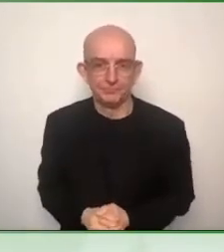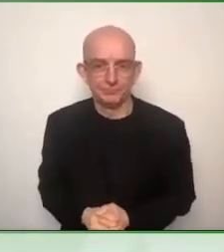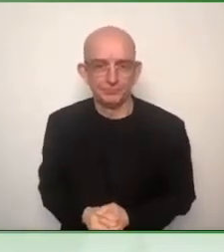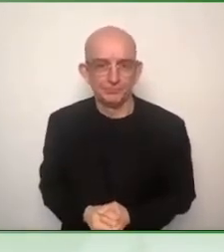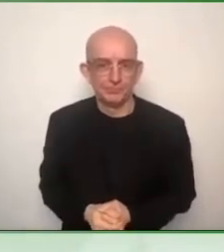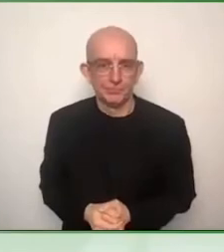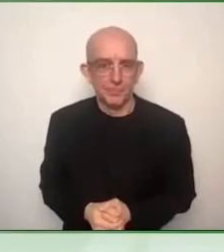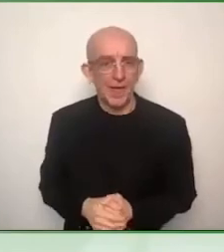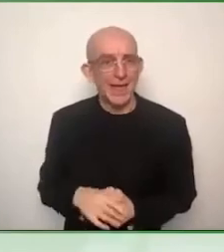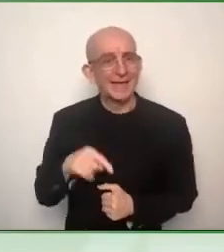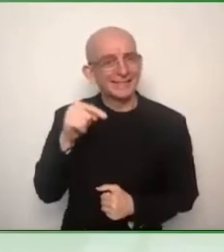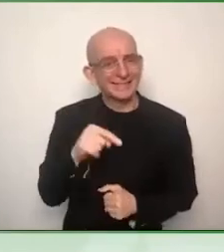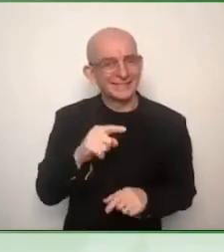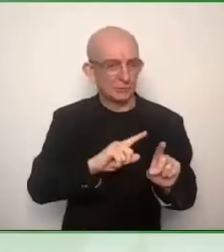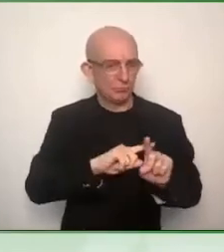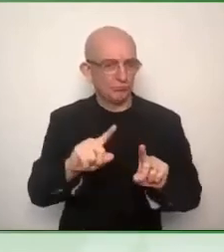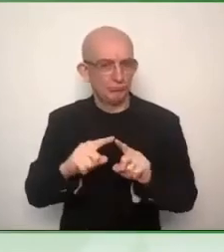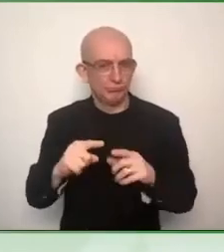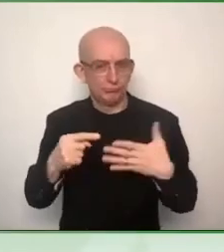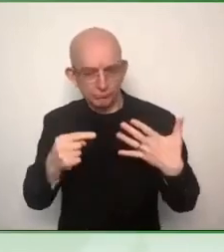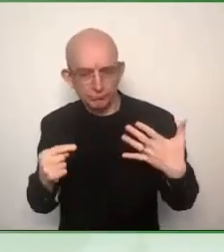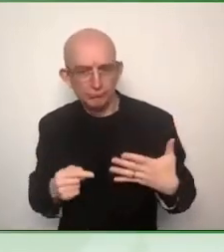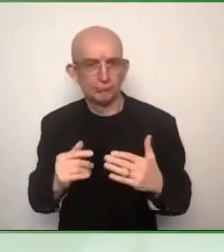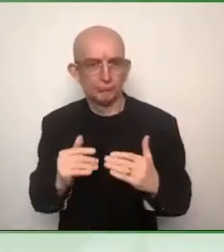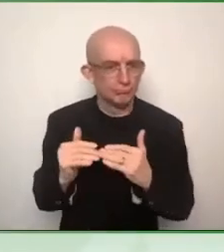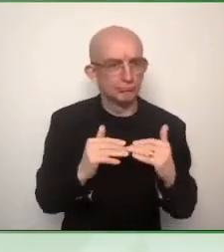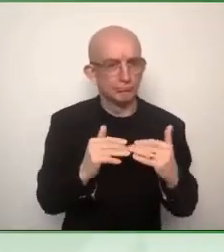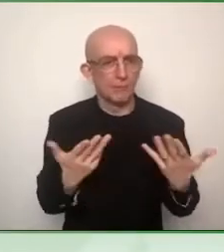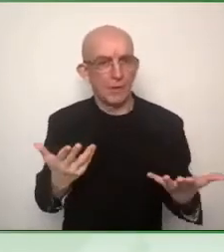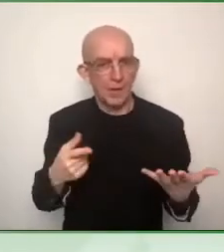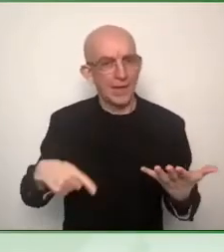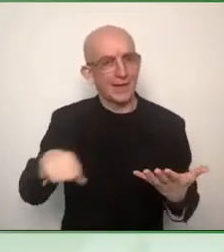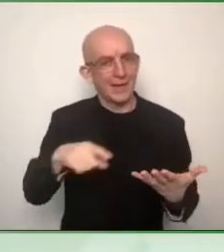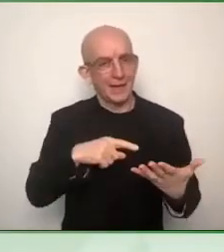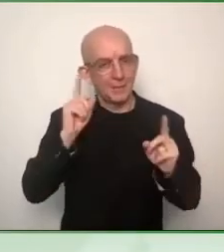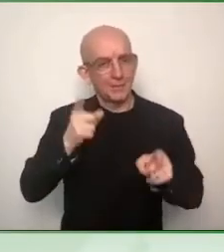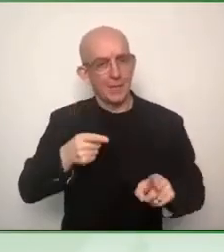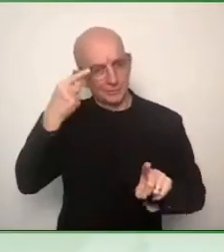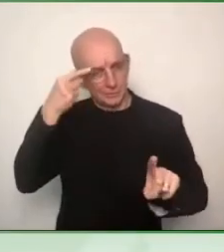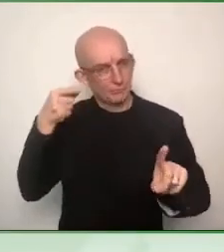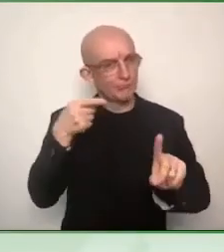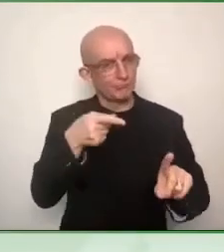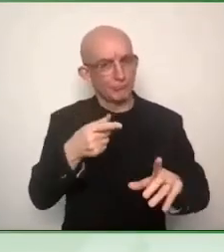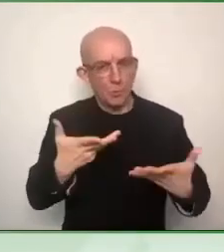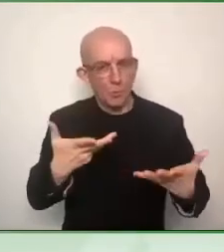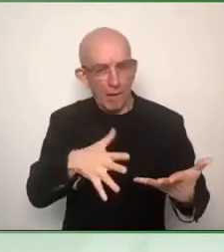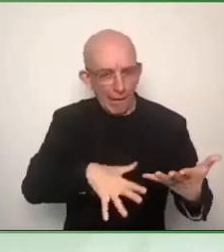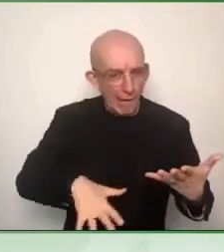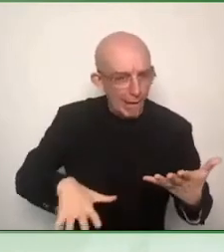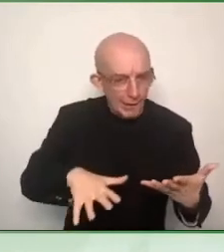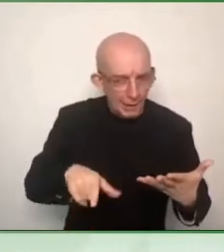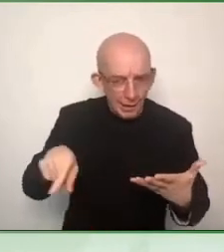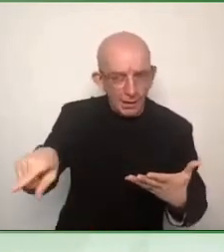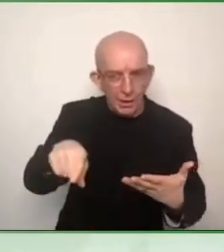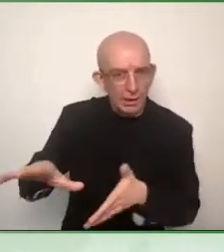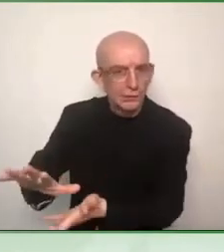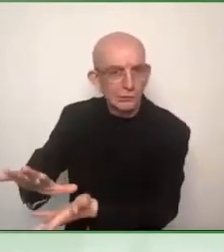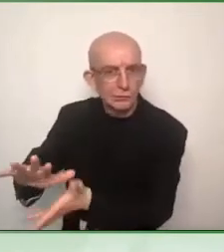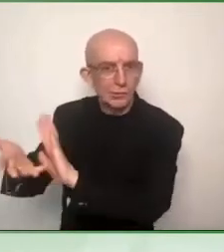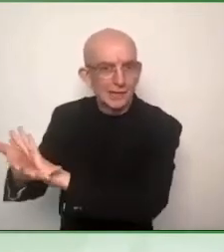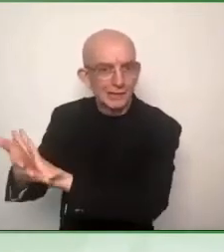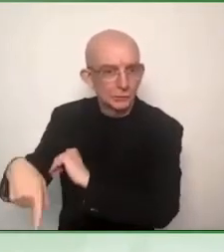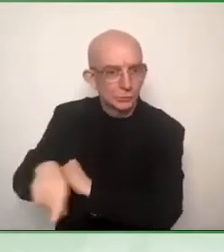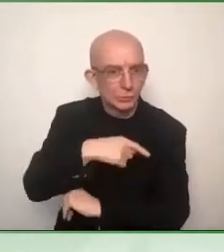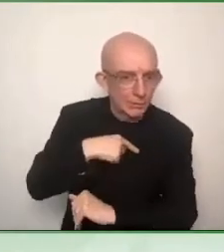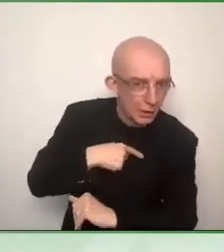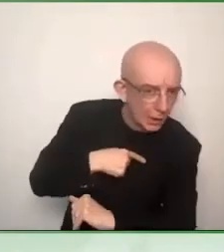Mirkulada, give us maybe as good as is possible at this time a description of what kind of standards or new standards are we looking at? What are the